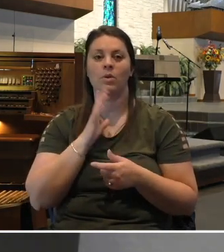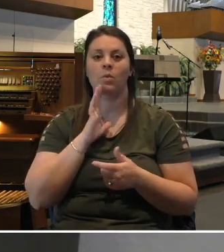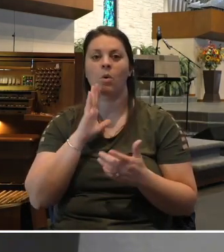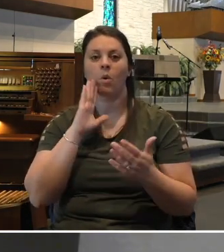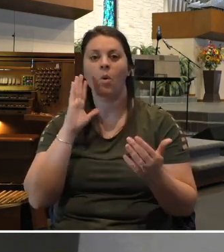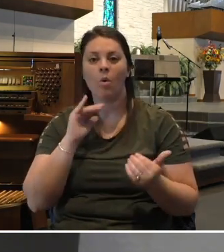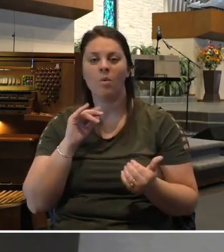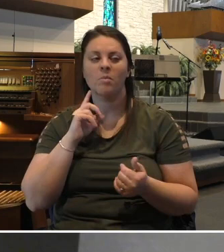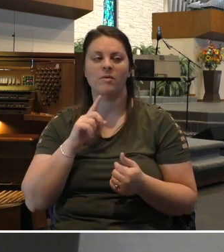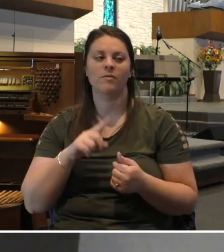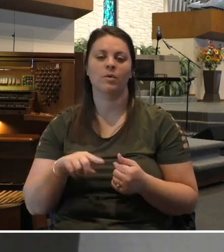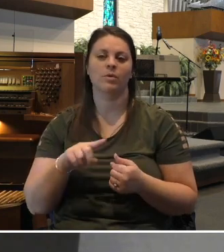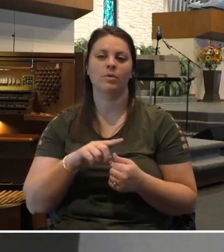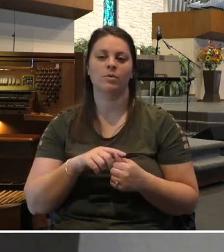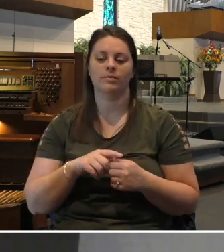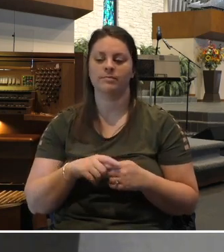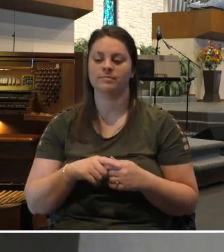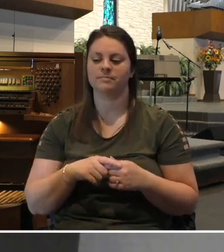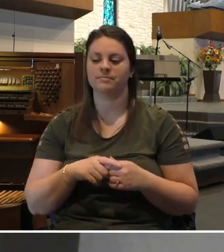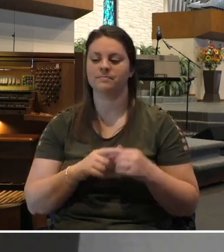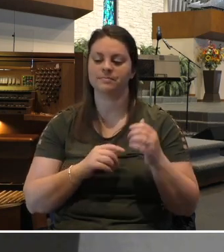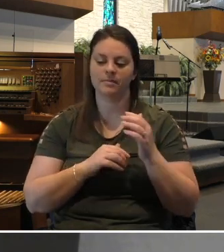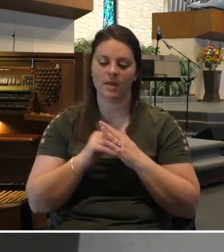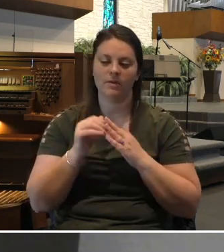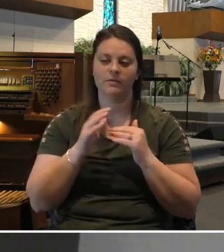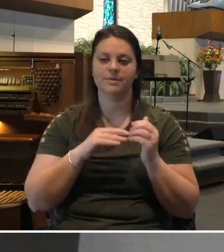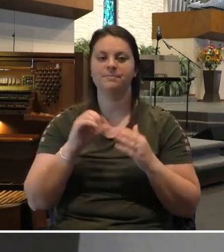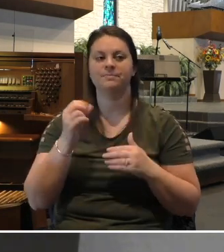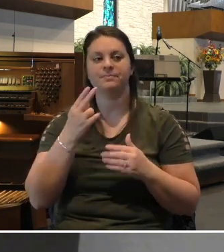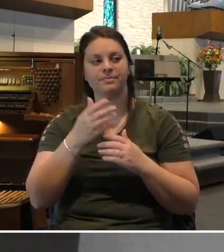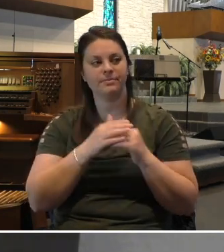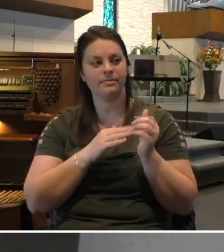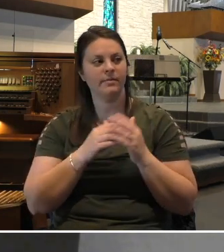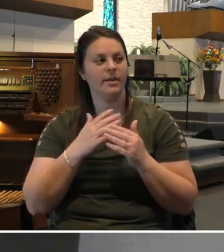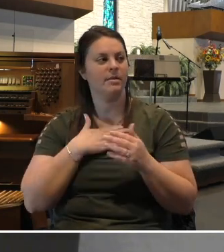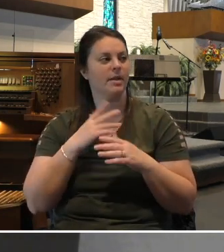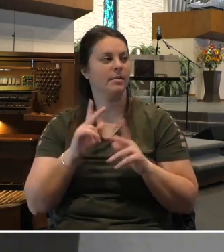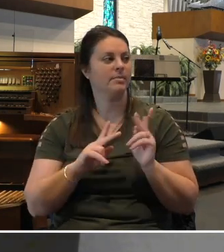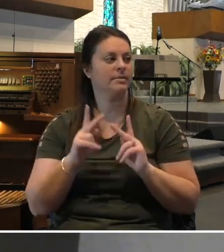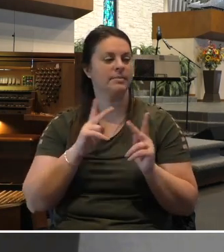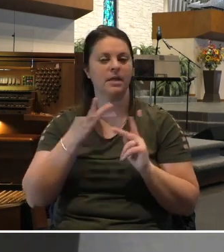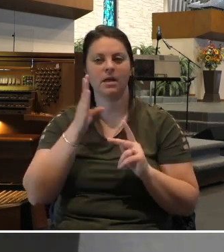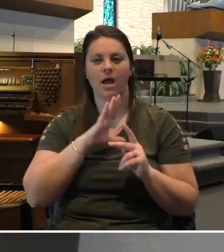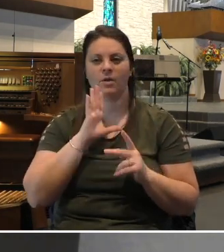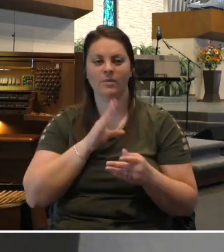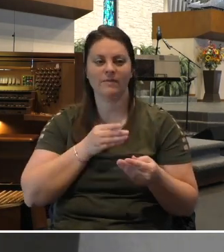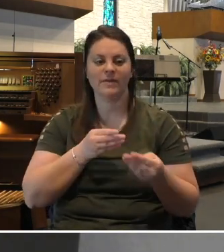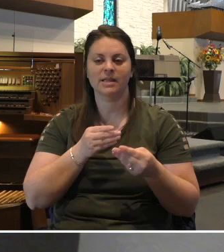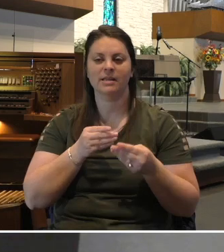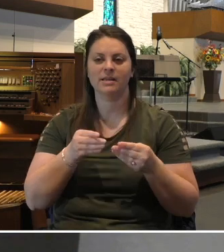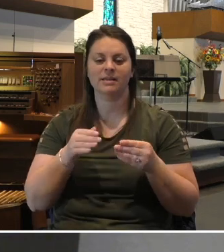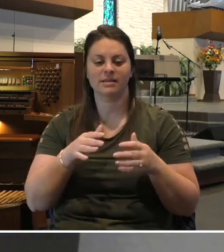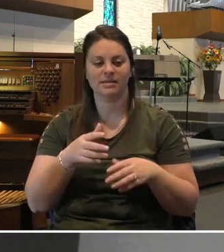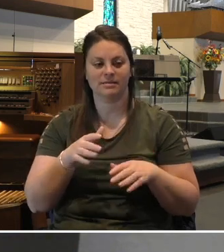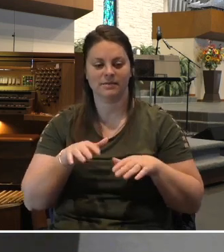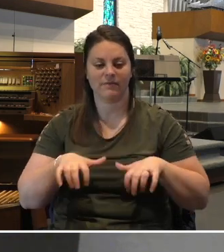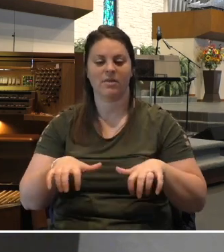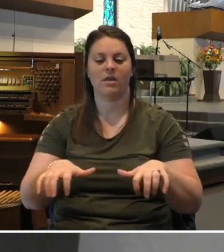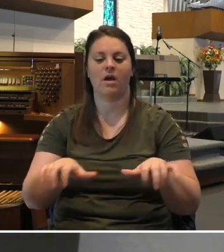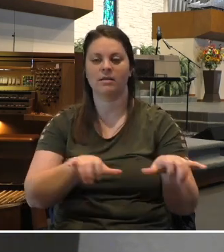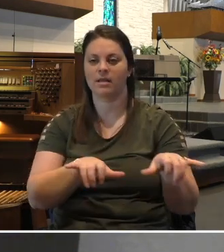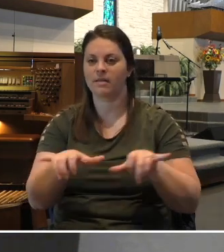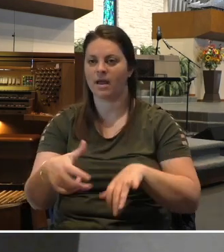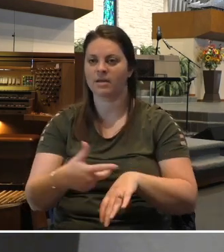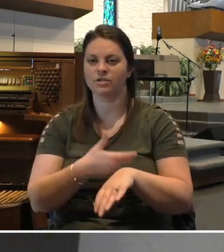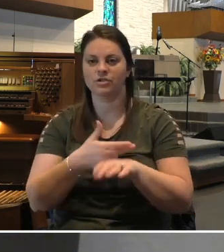Comfort, oh comfort my people. God will feed his flock like a shepherd. He will gather the lambs in his arms and carry